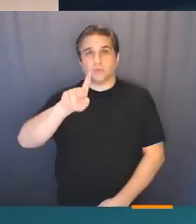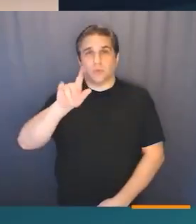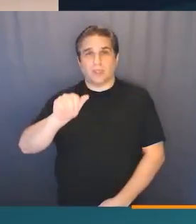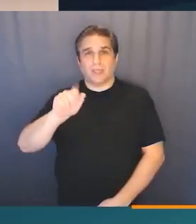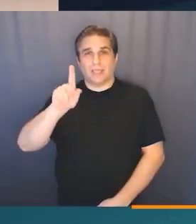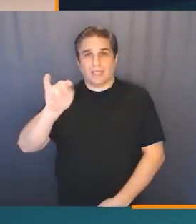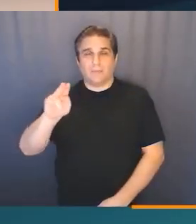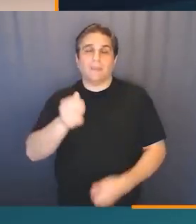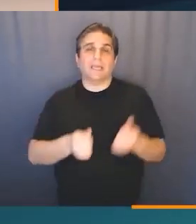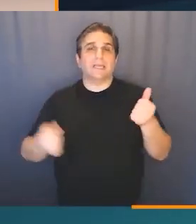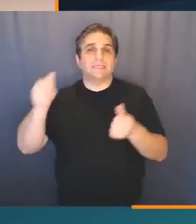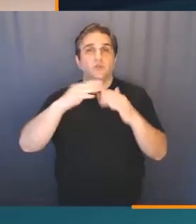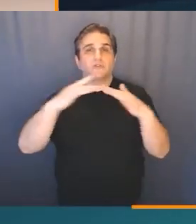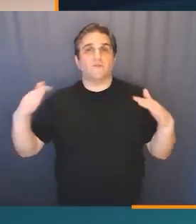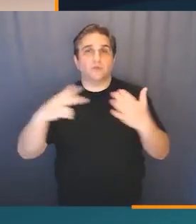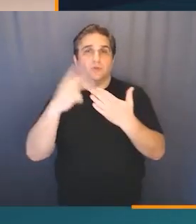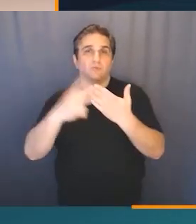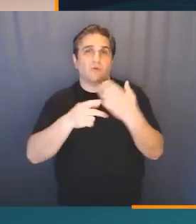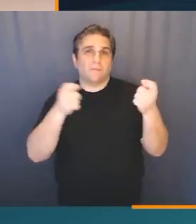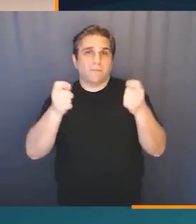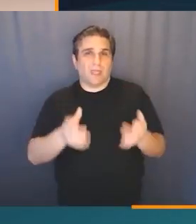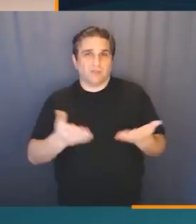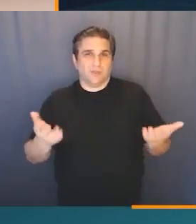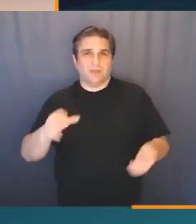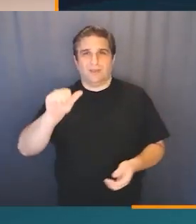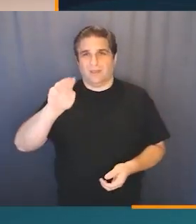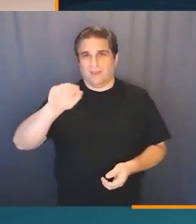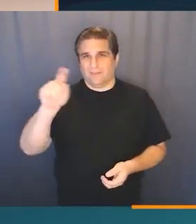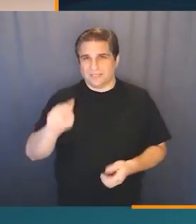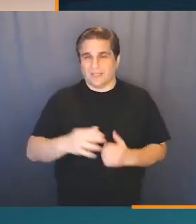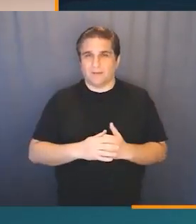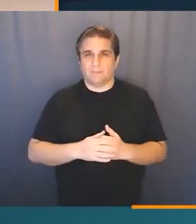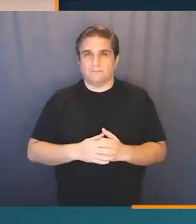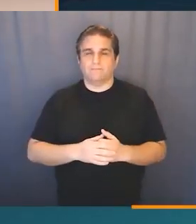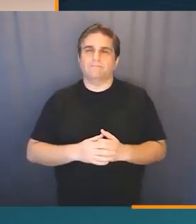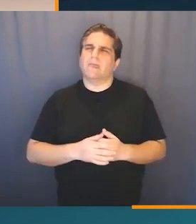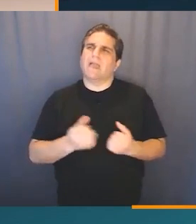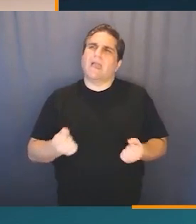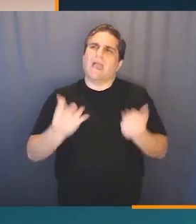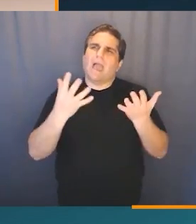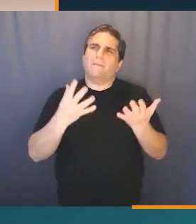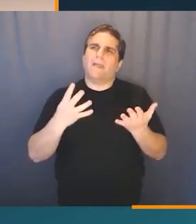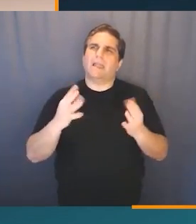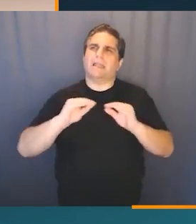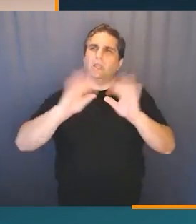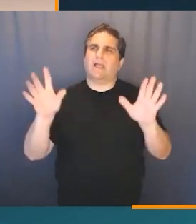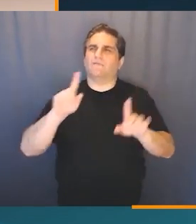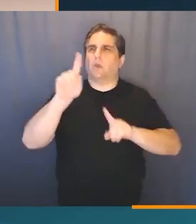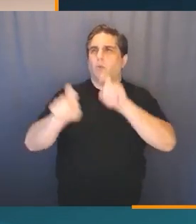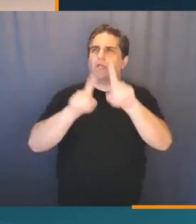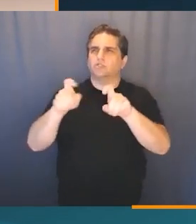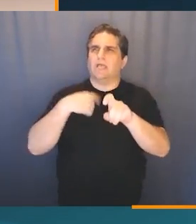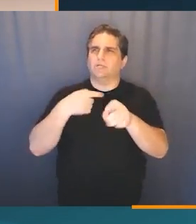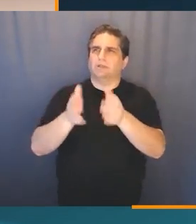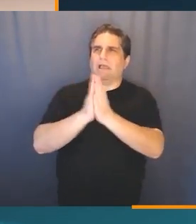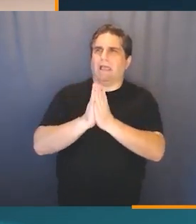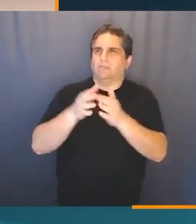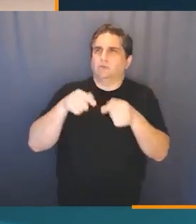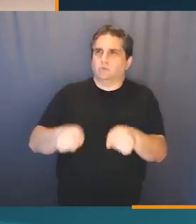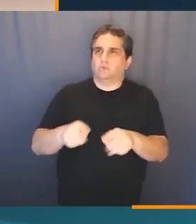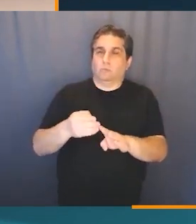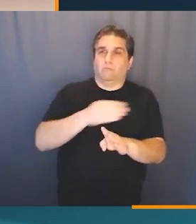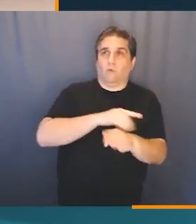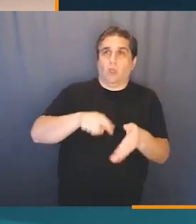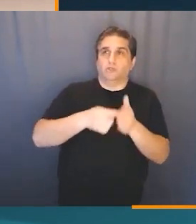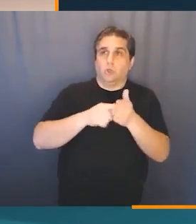I'm Julia Kim, a Senior Diversity Program Manager at Amazon. So how many clarifying questions should you ask before